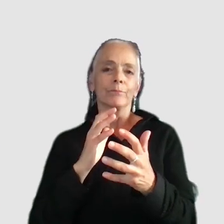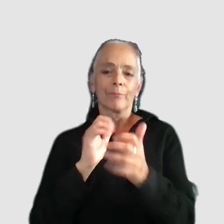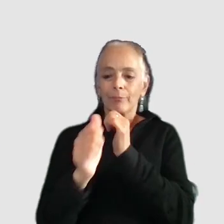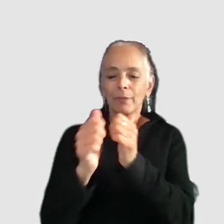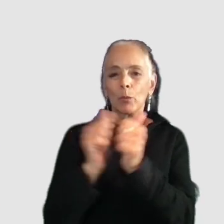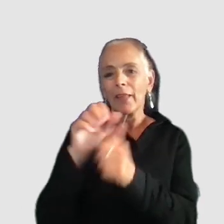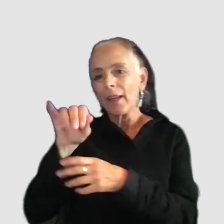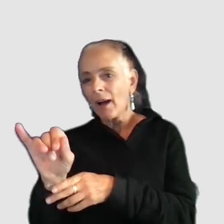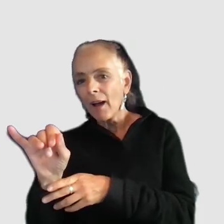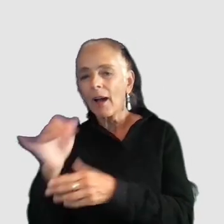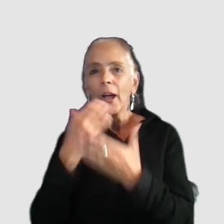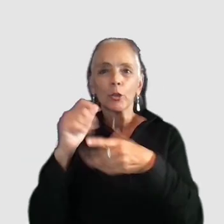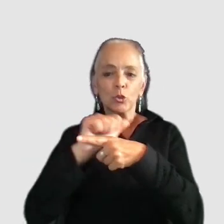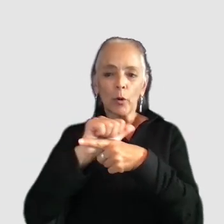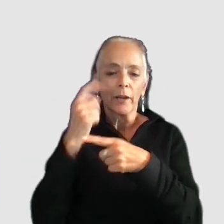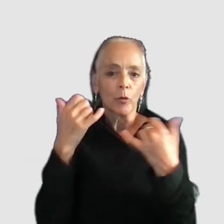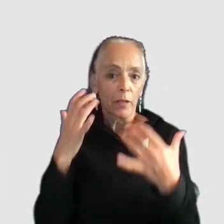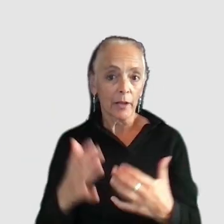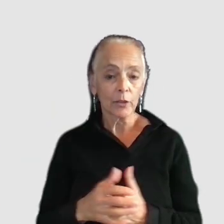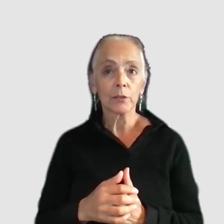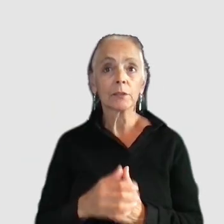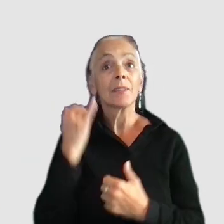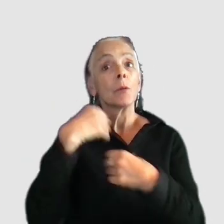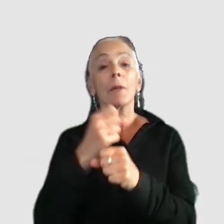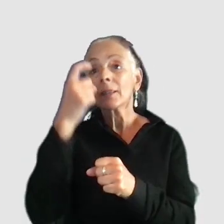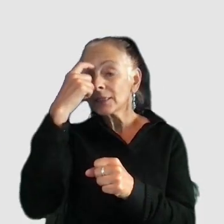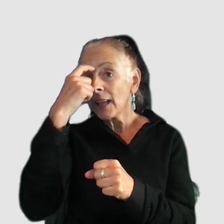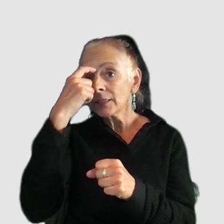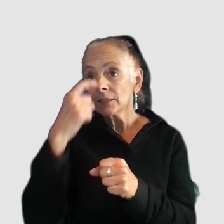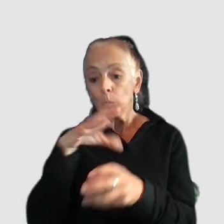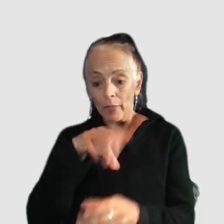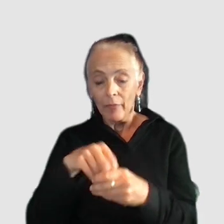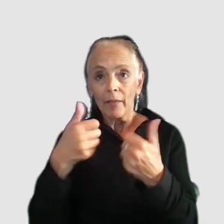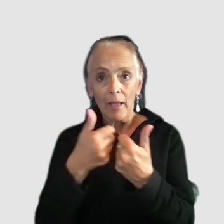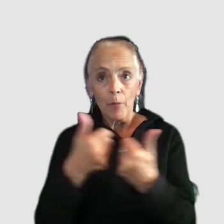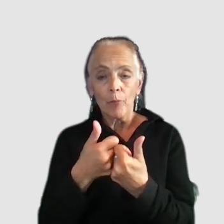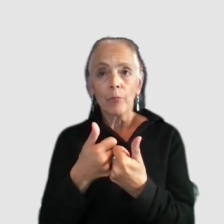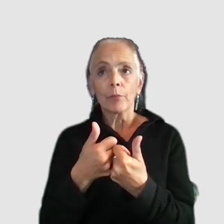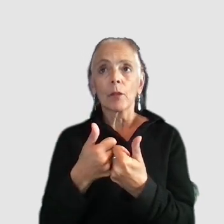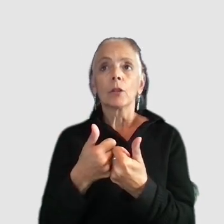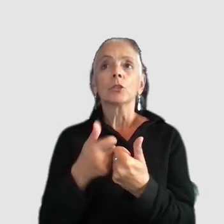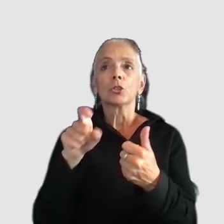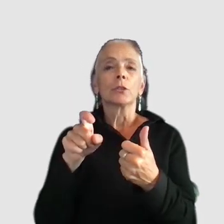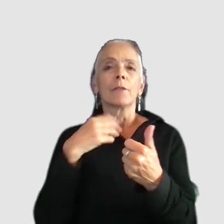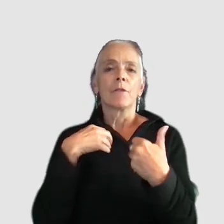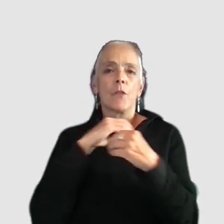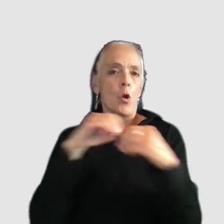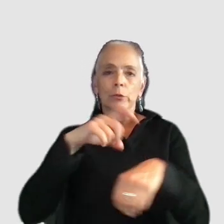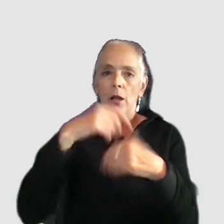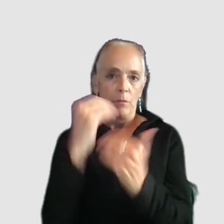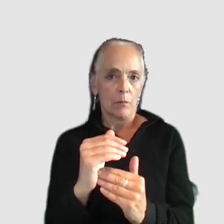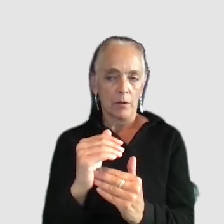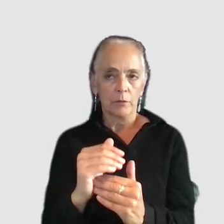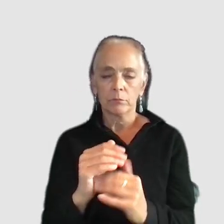a training ground for players if it makes sense in the context of the game these modes should also be untimed so that players can progress at their own